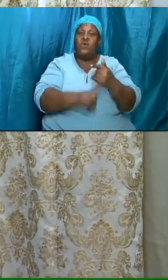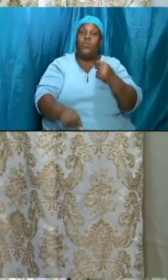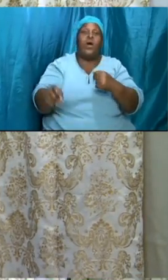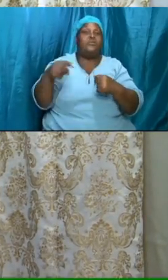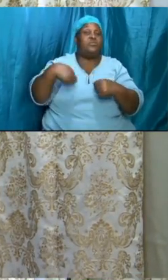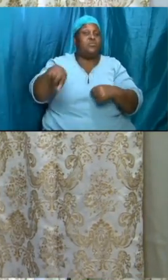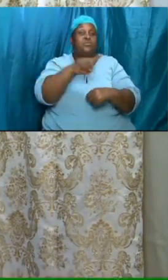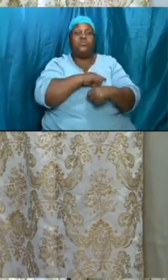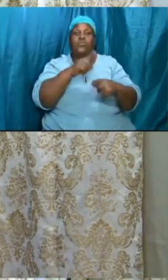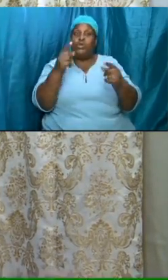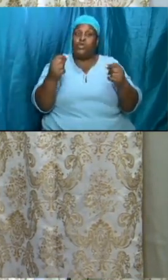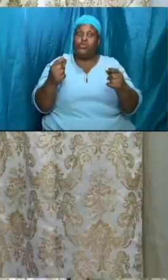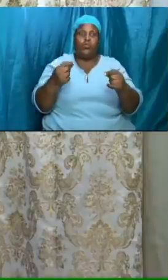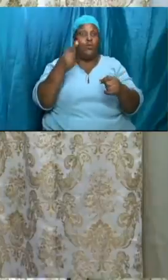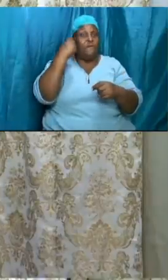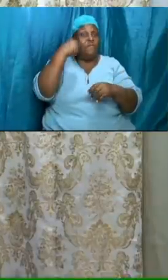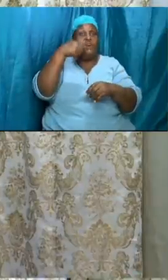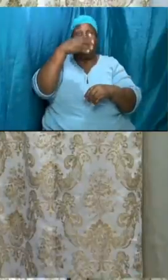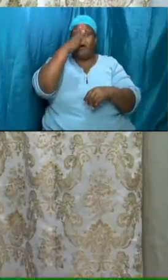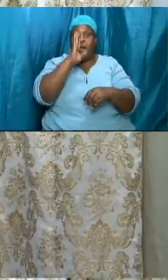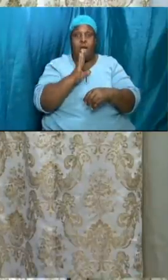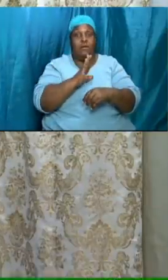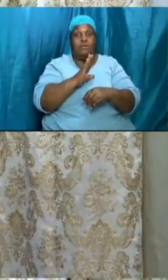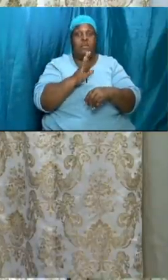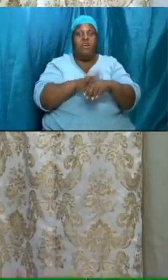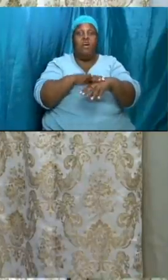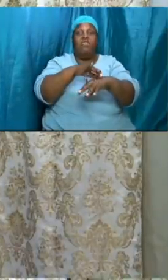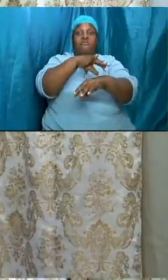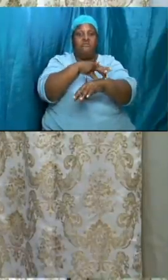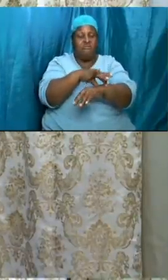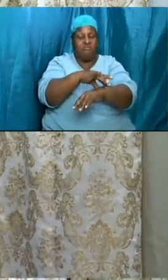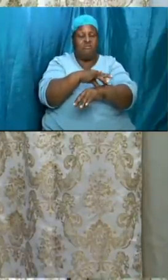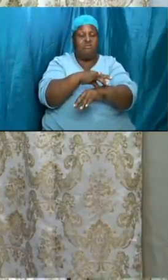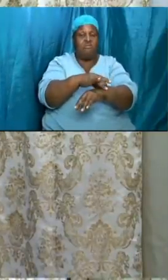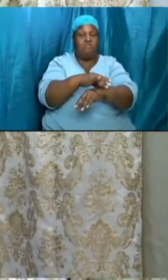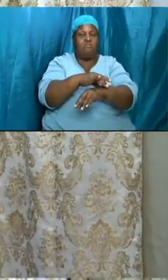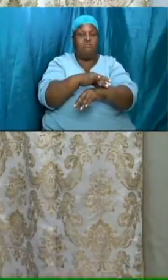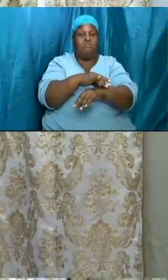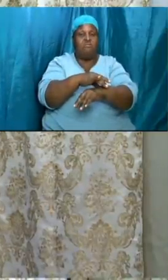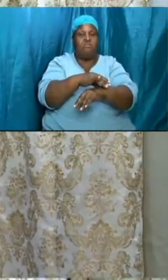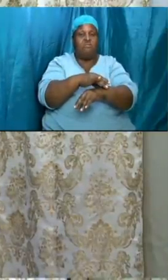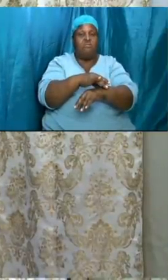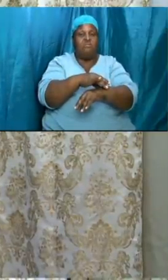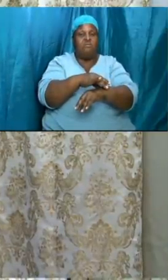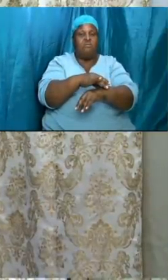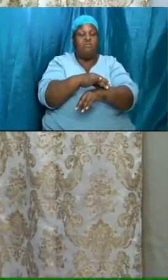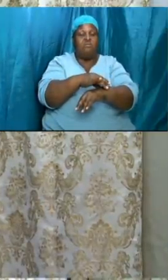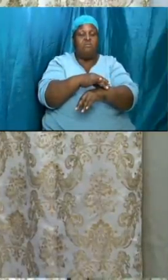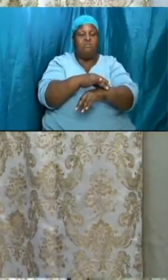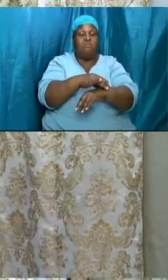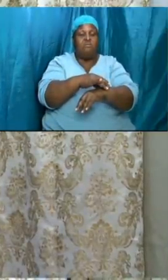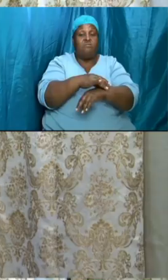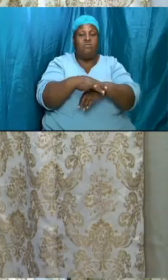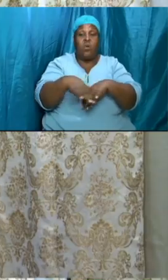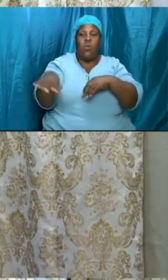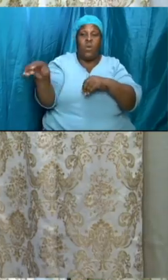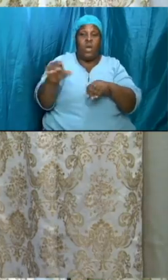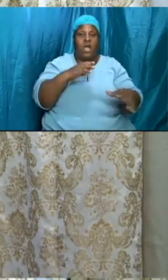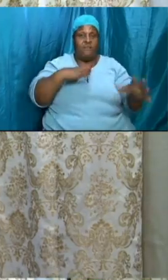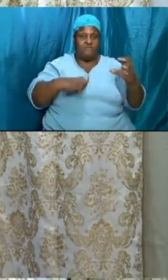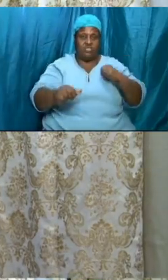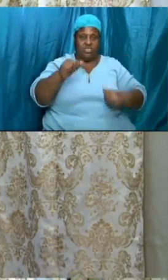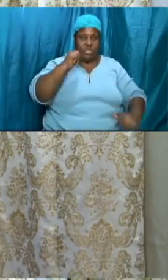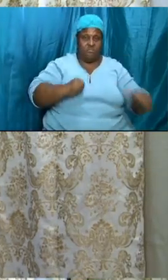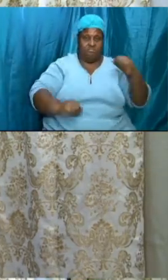i am saying to us that he is going to present to us our motives our actions